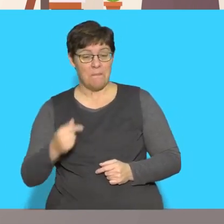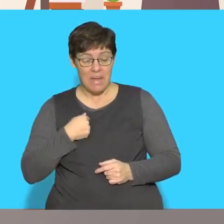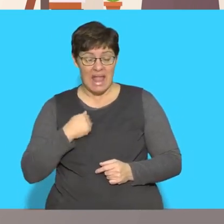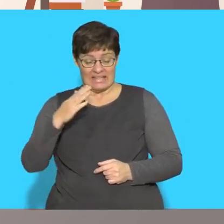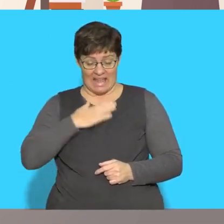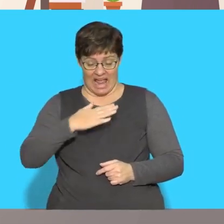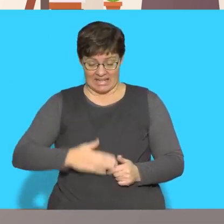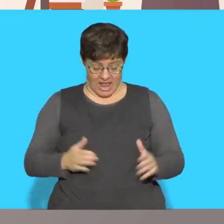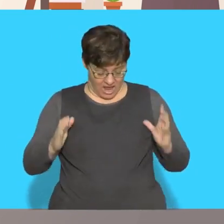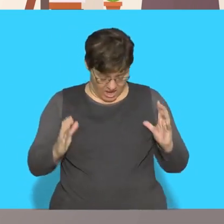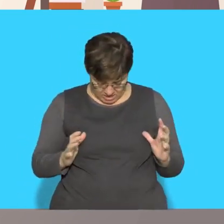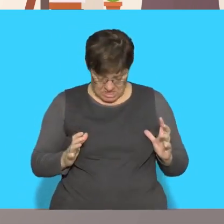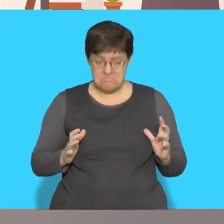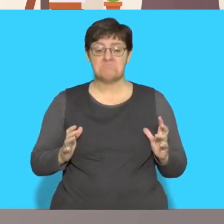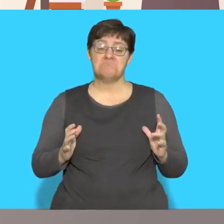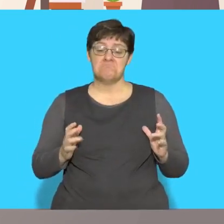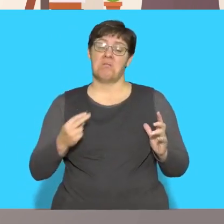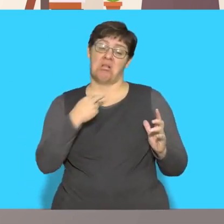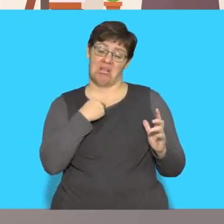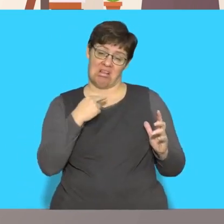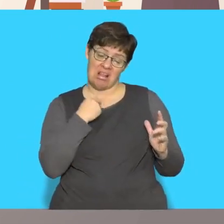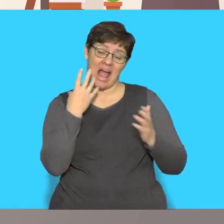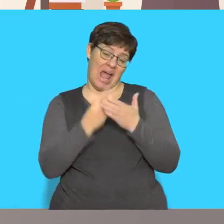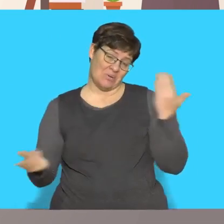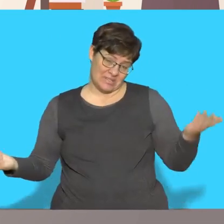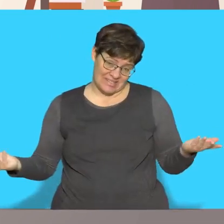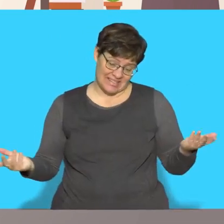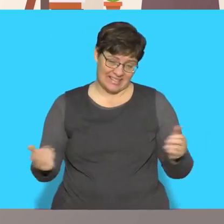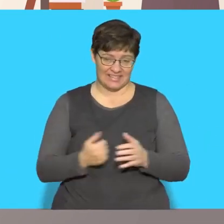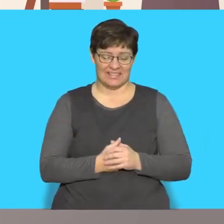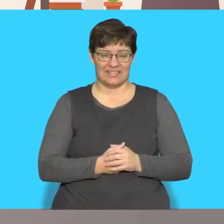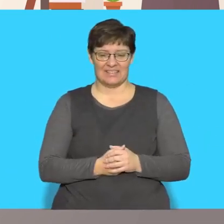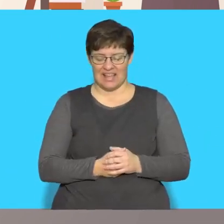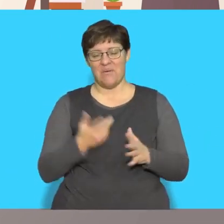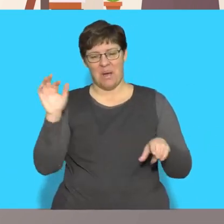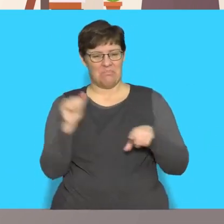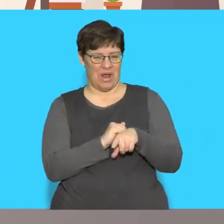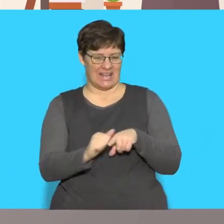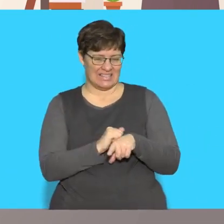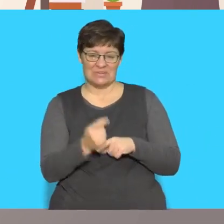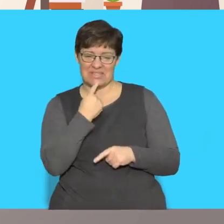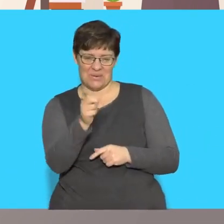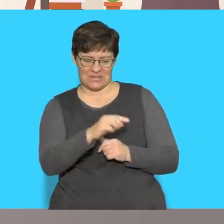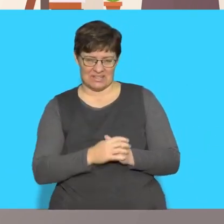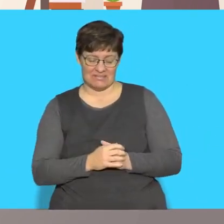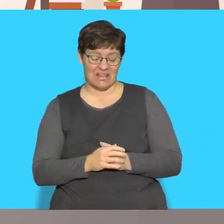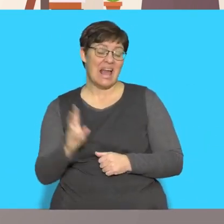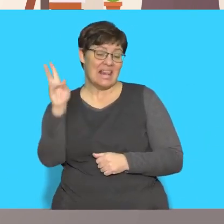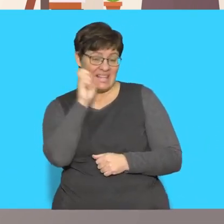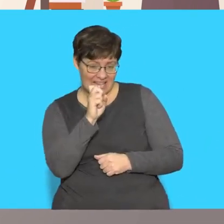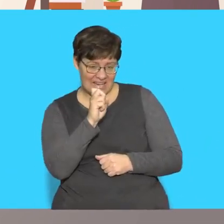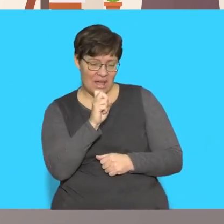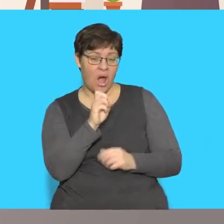not to be holding the ball when you get to Sunday, because then you will be out. Let's practice what to say.